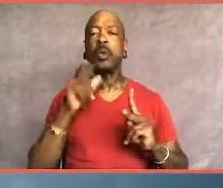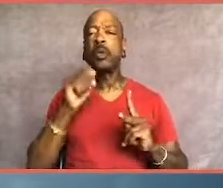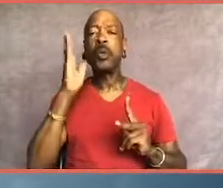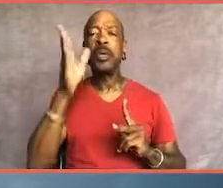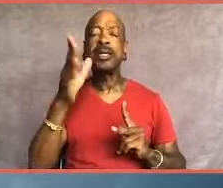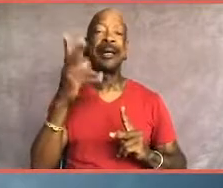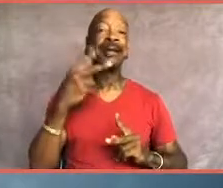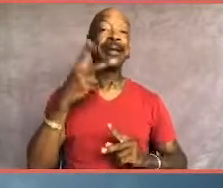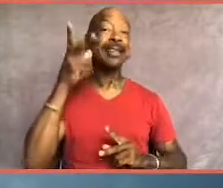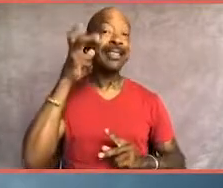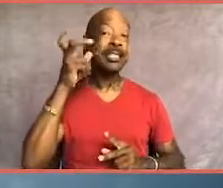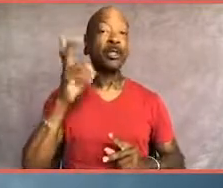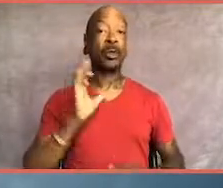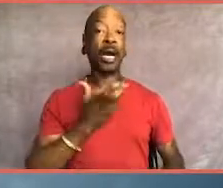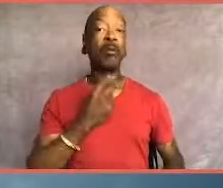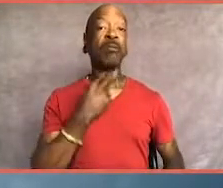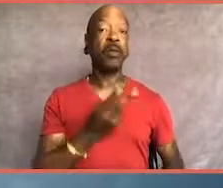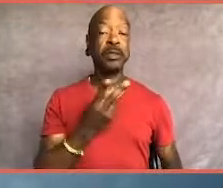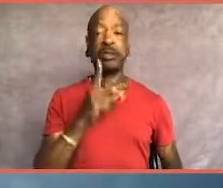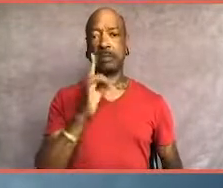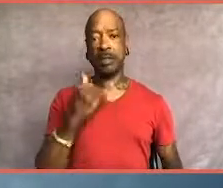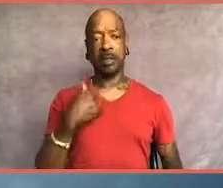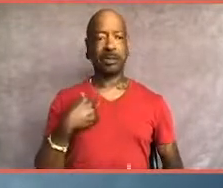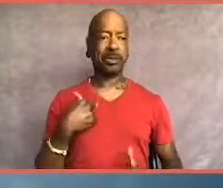take the time to